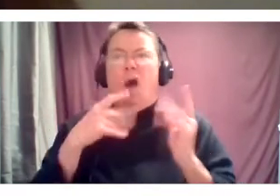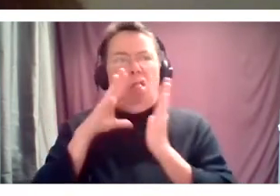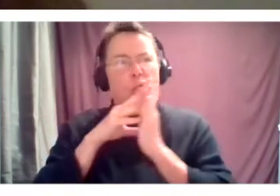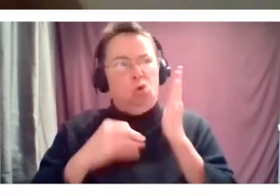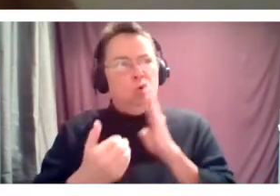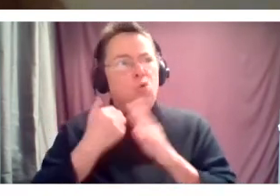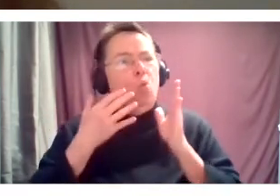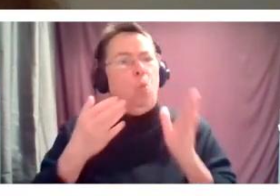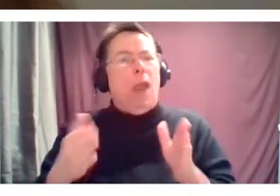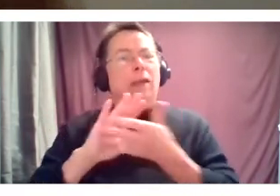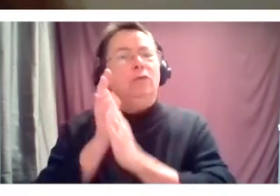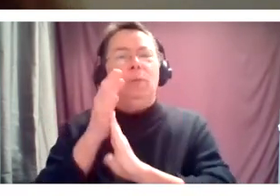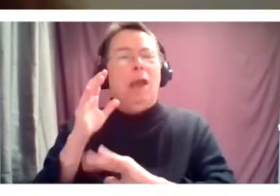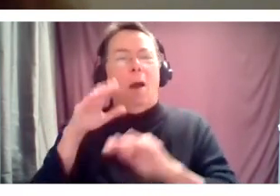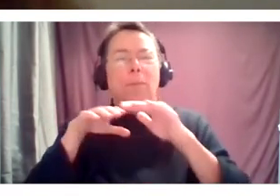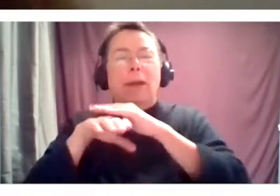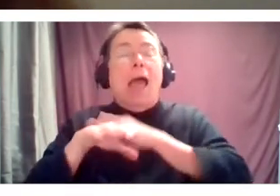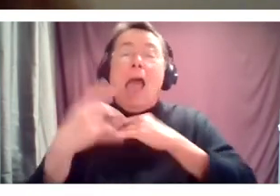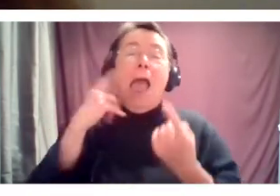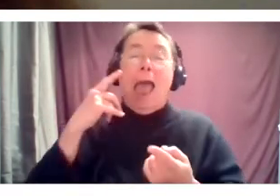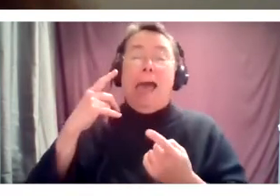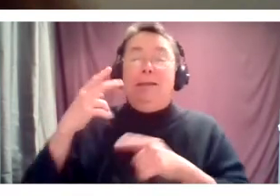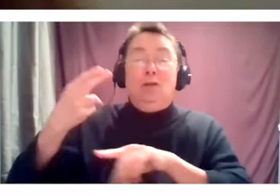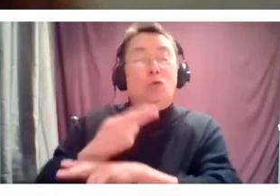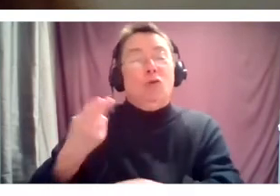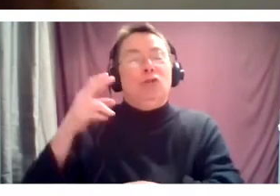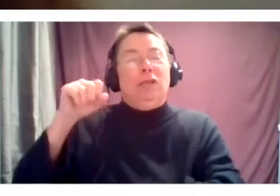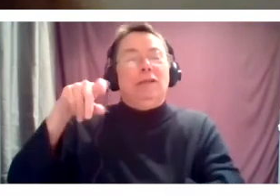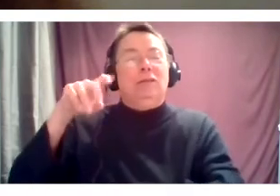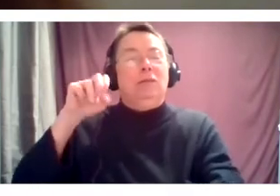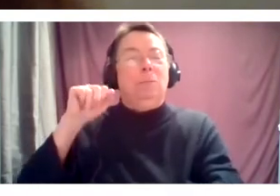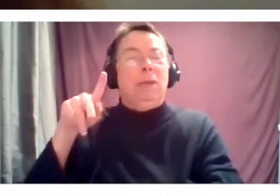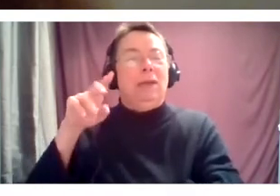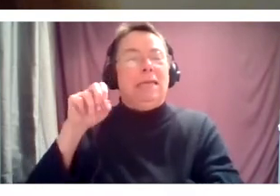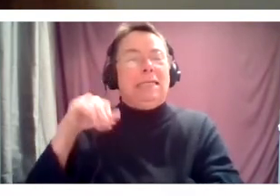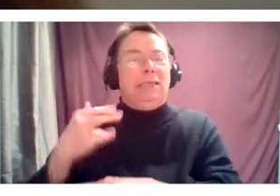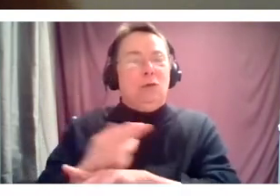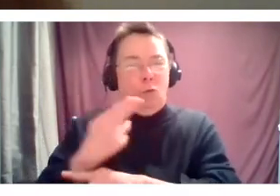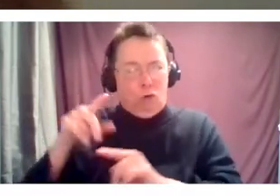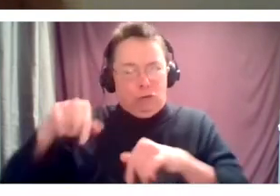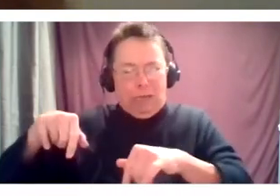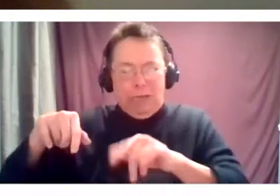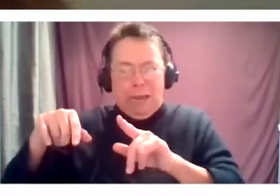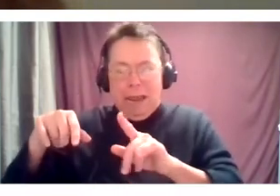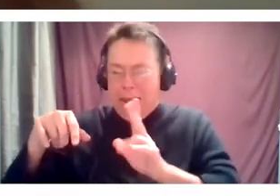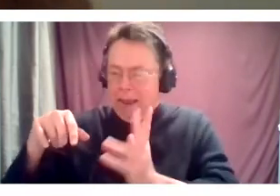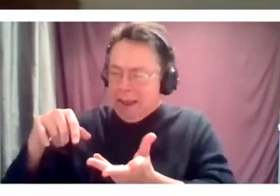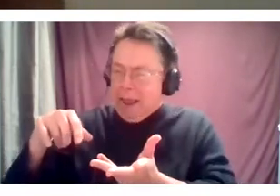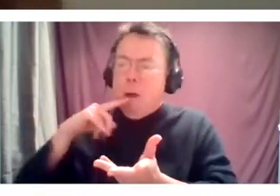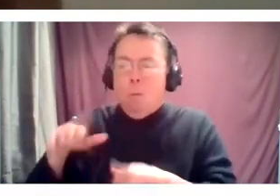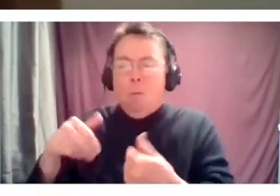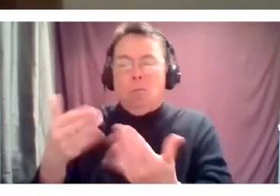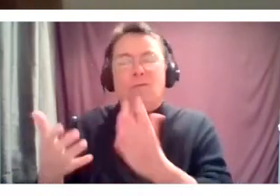basic as Speakeasy University, this program we've just launched, it will provide the skills that an